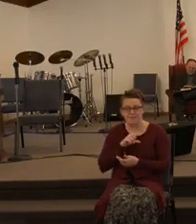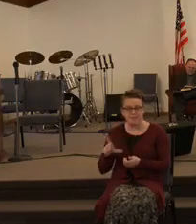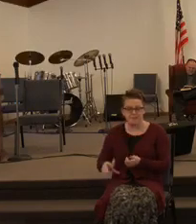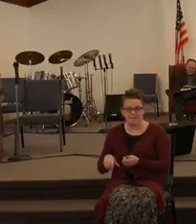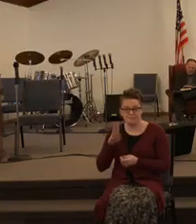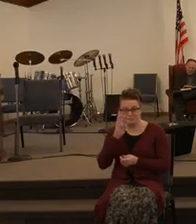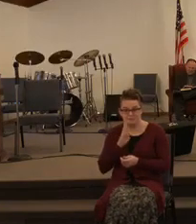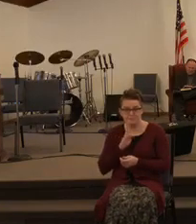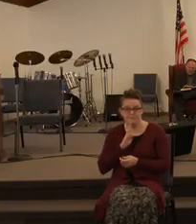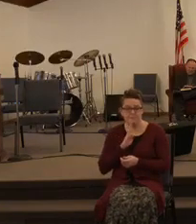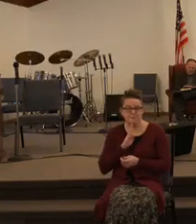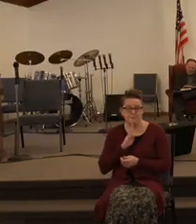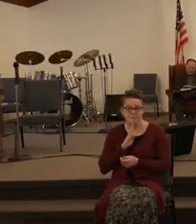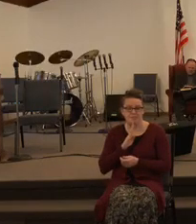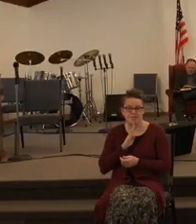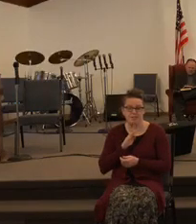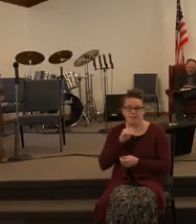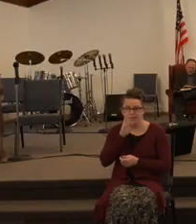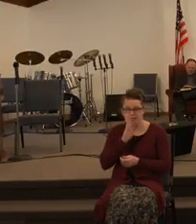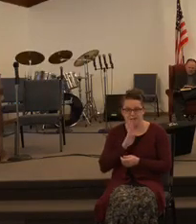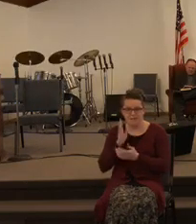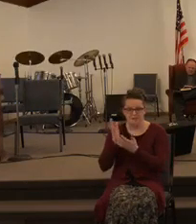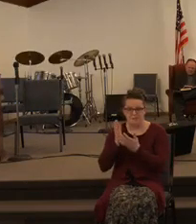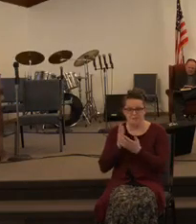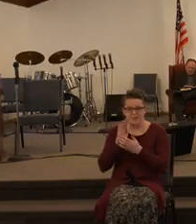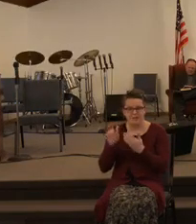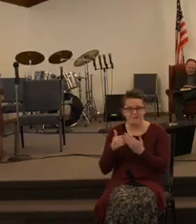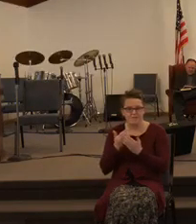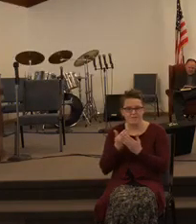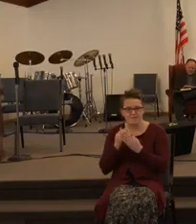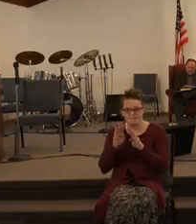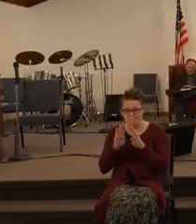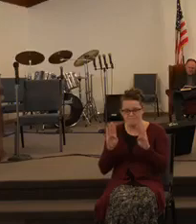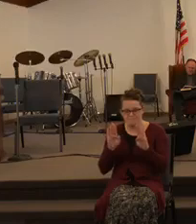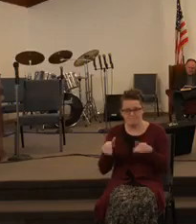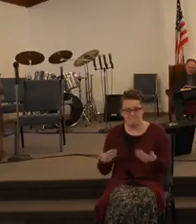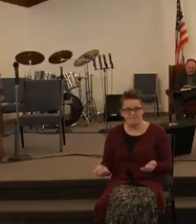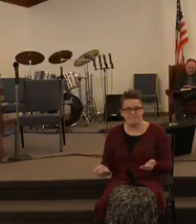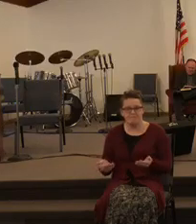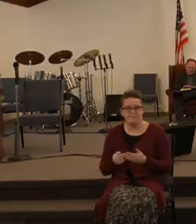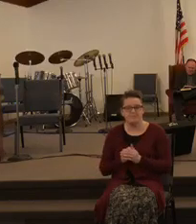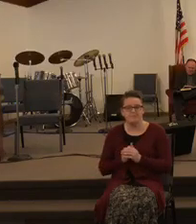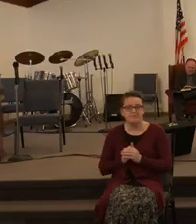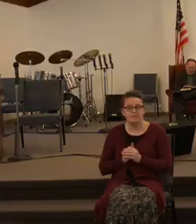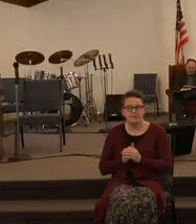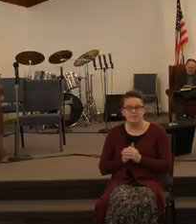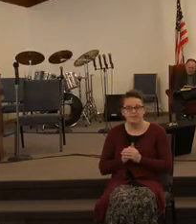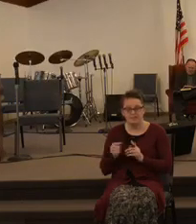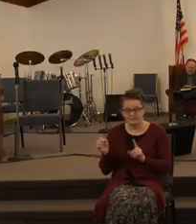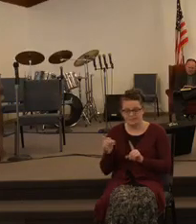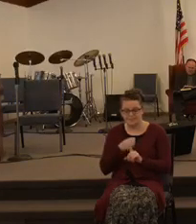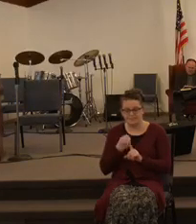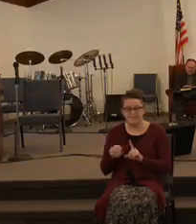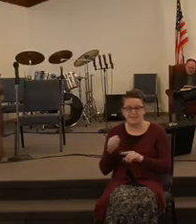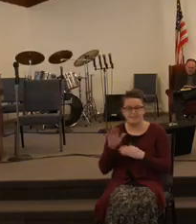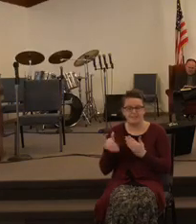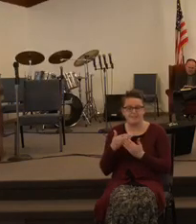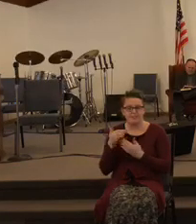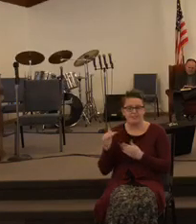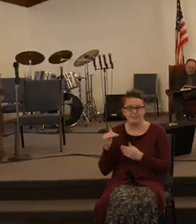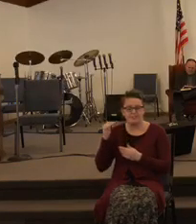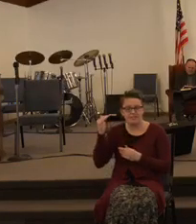God is able to bring down the walled cities. He's able to defeat the giants that are in the land.